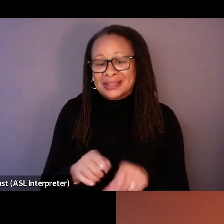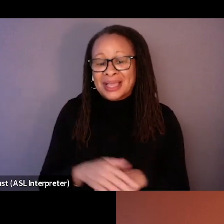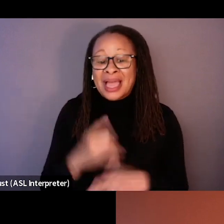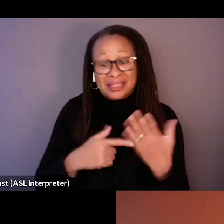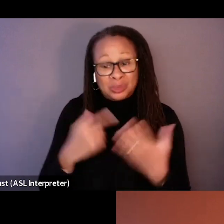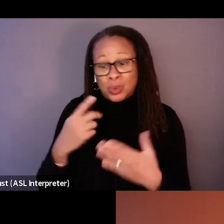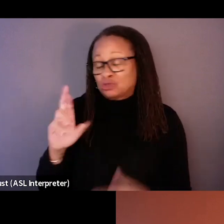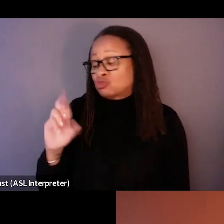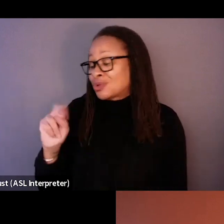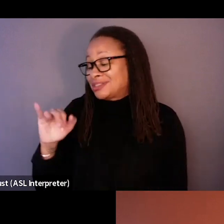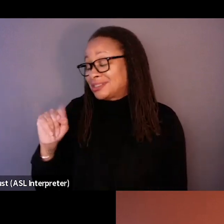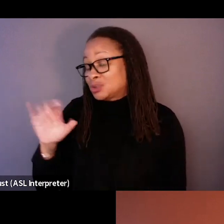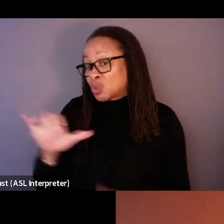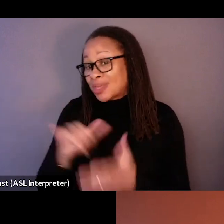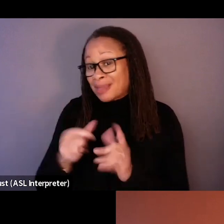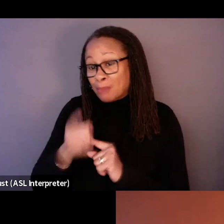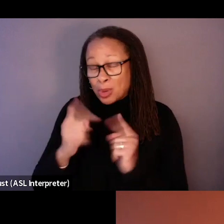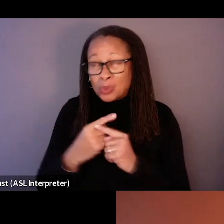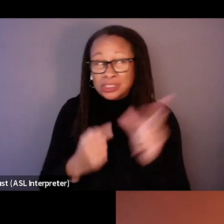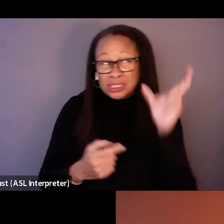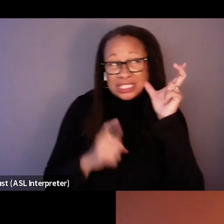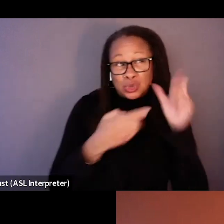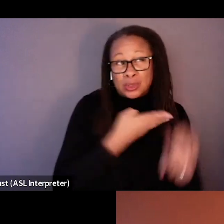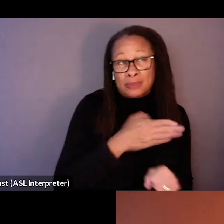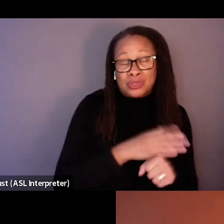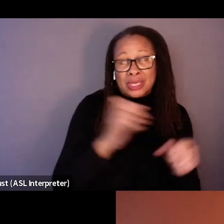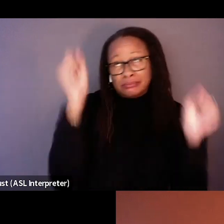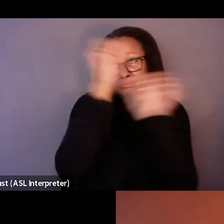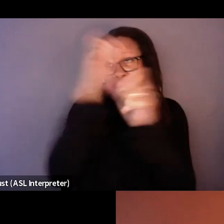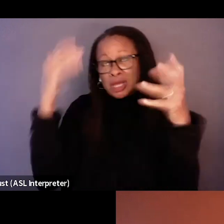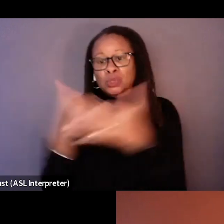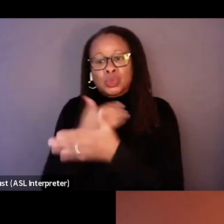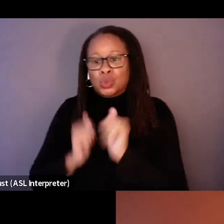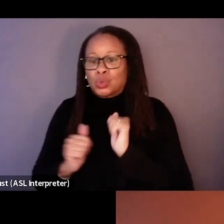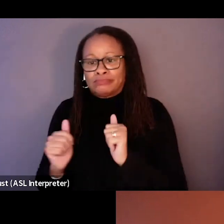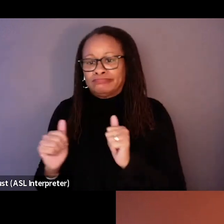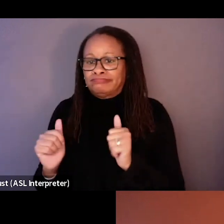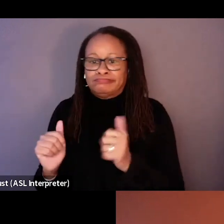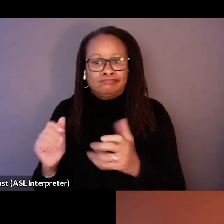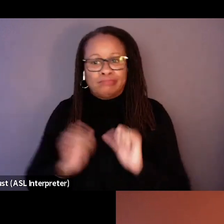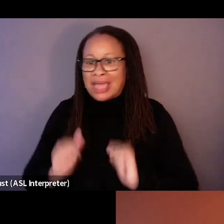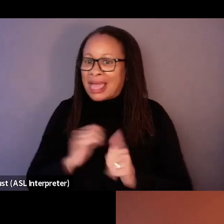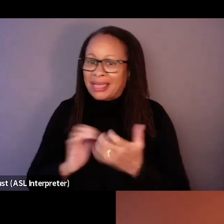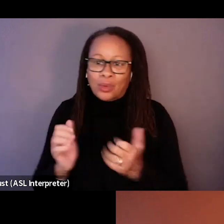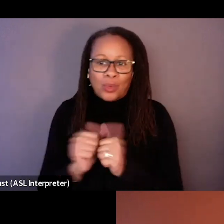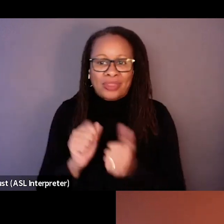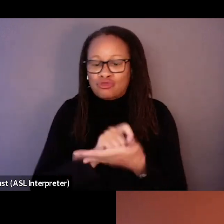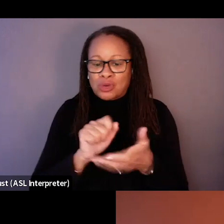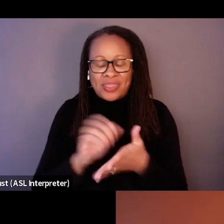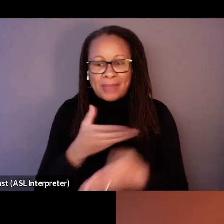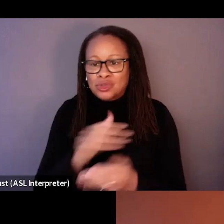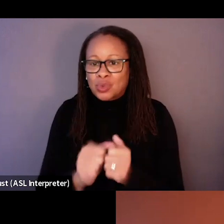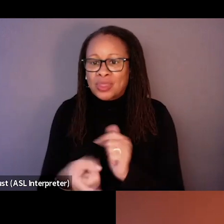doing at that, at that moment, she's listening to the film that could have been written with that music, with that